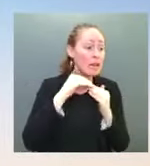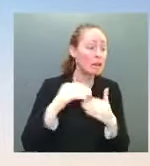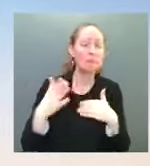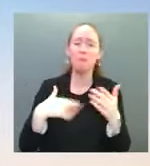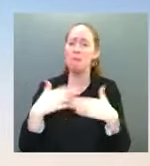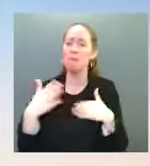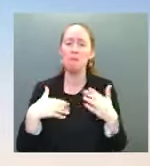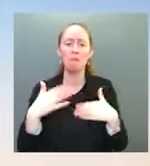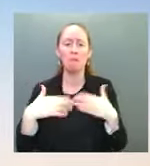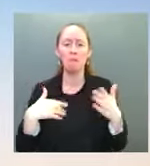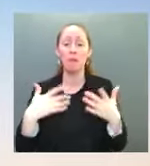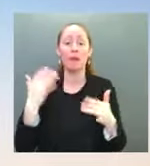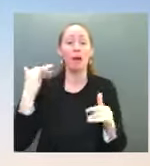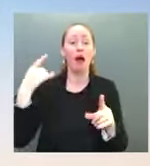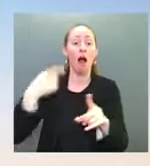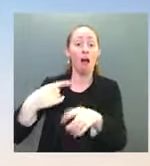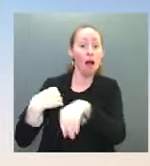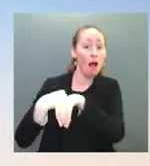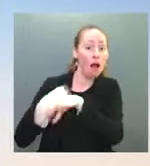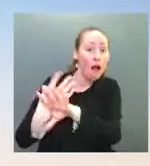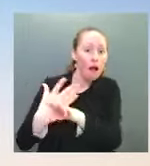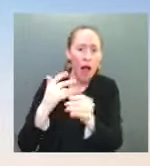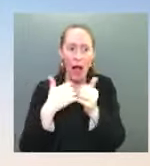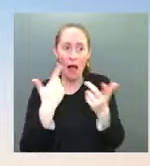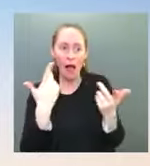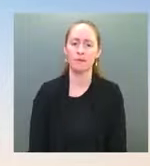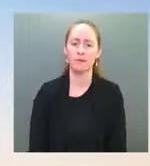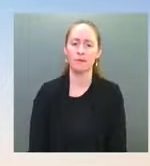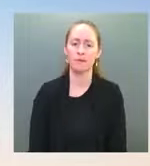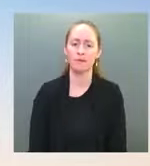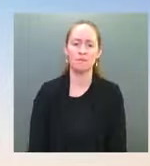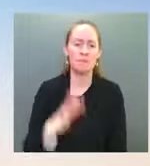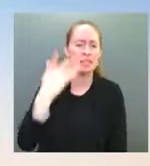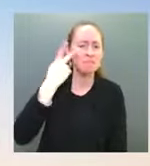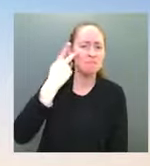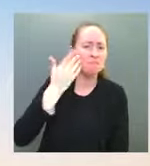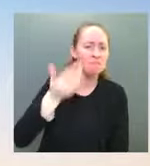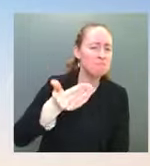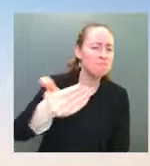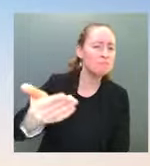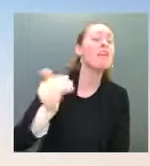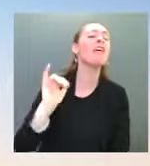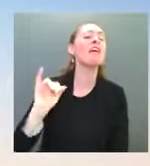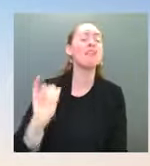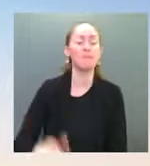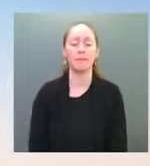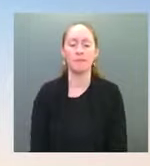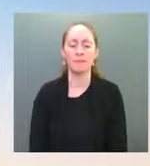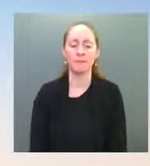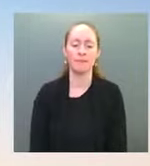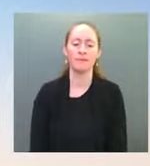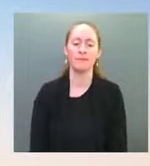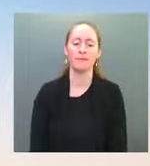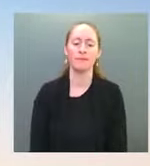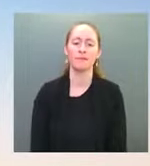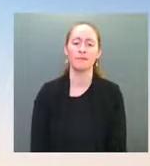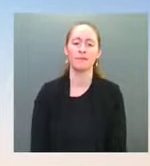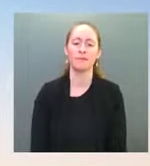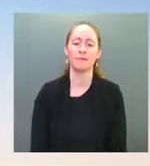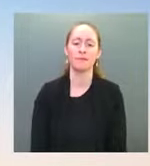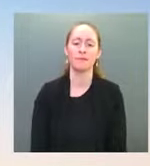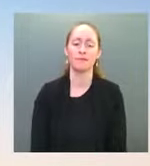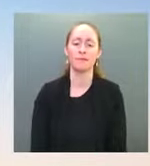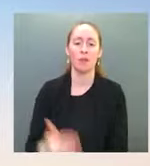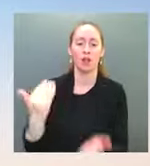this point in time. Obviously, we stay in close touch with them at a range of levels. The new Prime Minister, Sharif, what arrangements does the